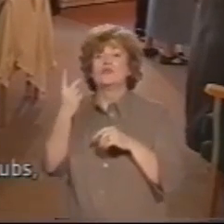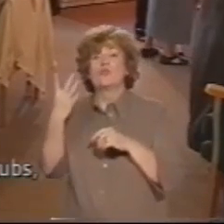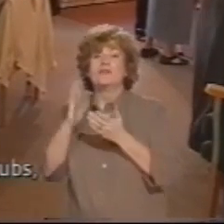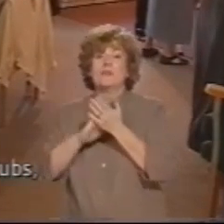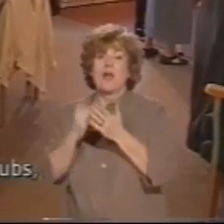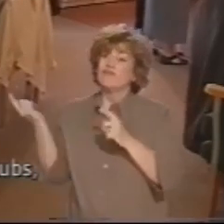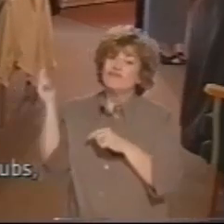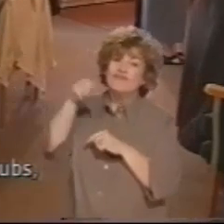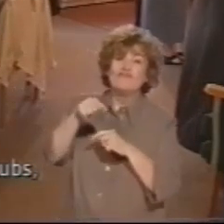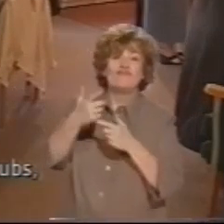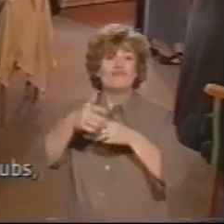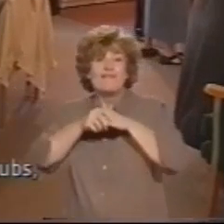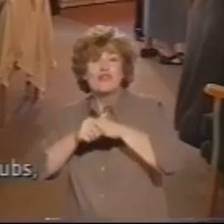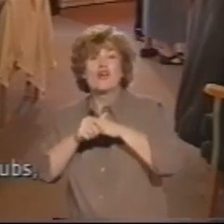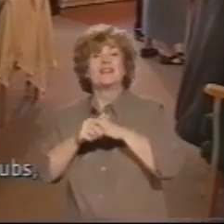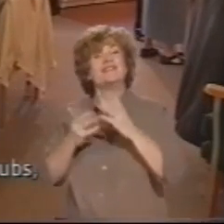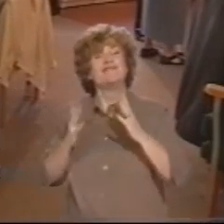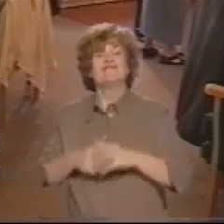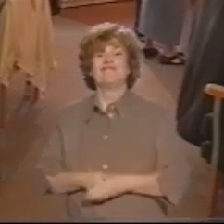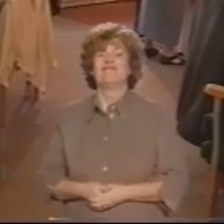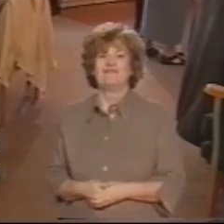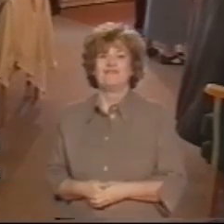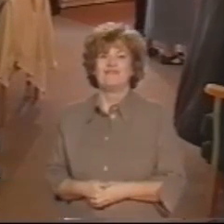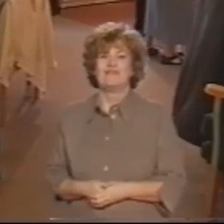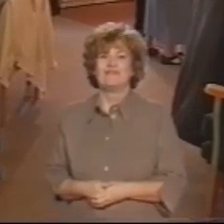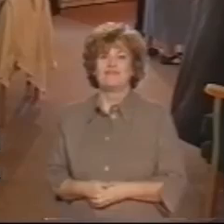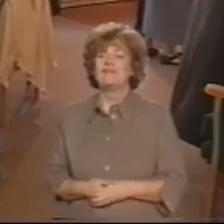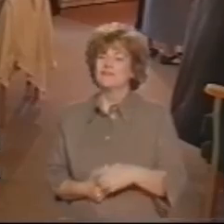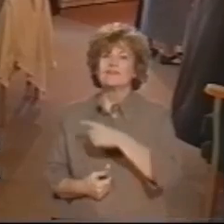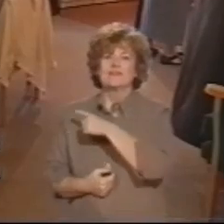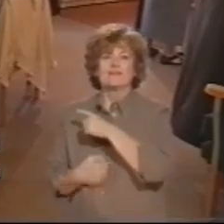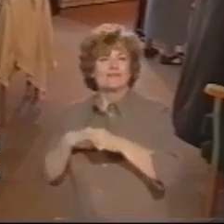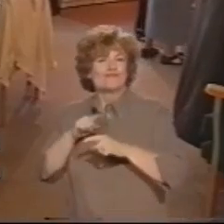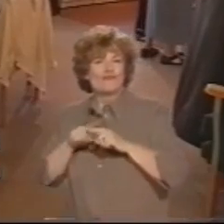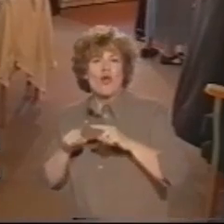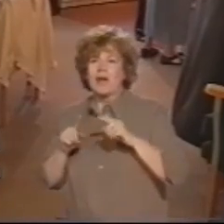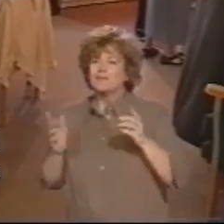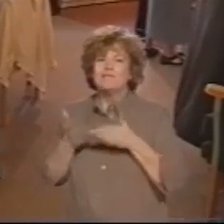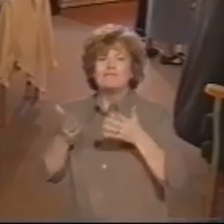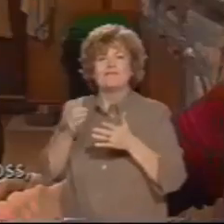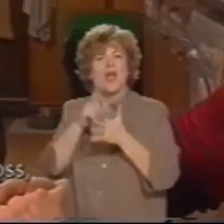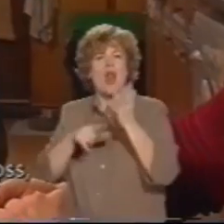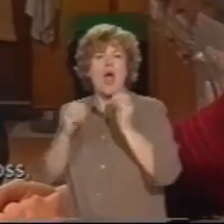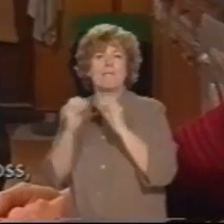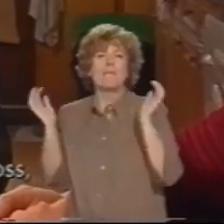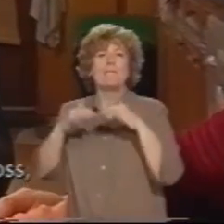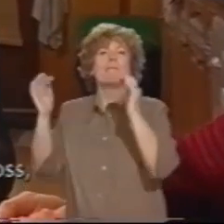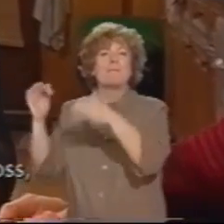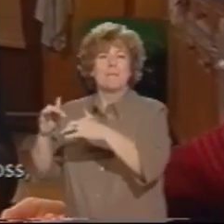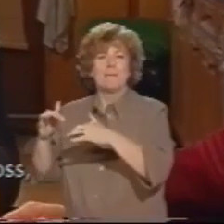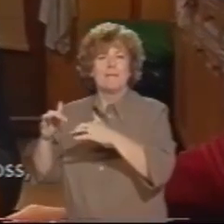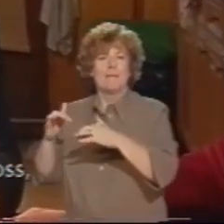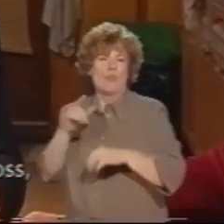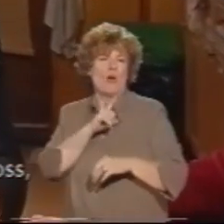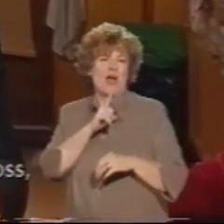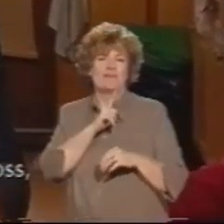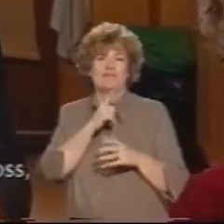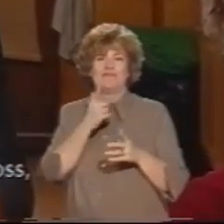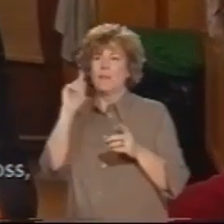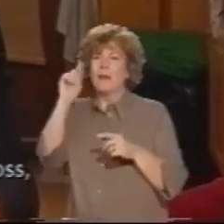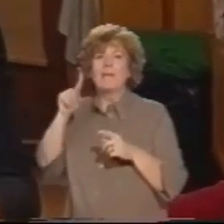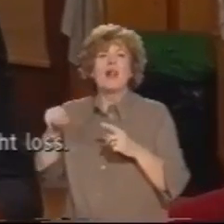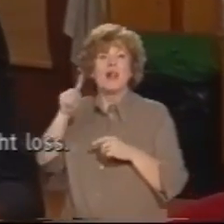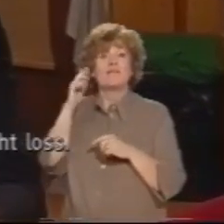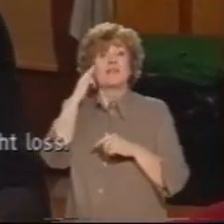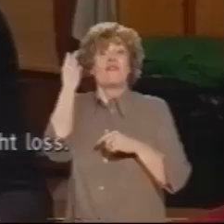We're trying to develop clubs, basically, because it's very difficult for a deaf-blind person to go to a blind club, maybe, because of their